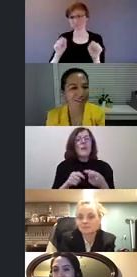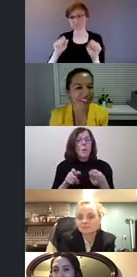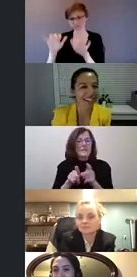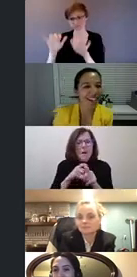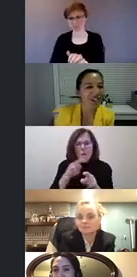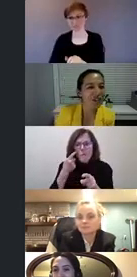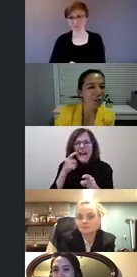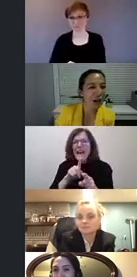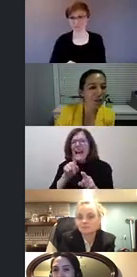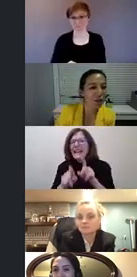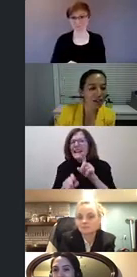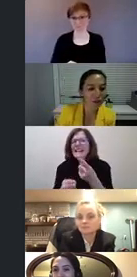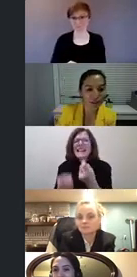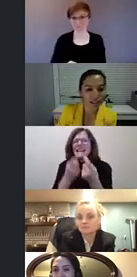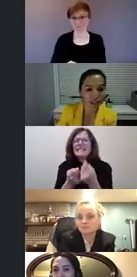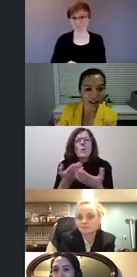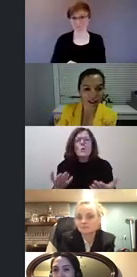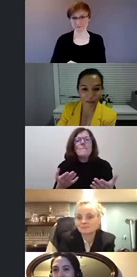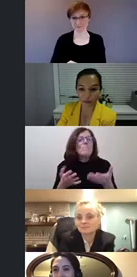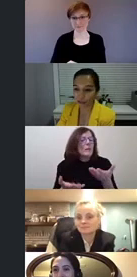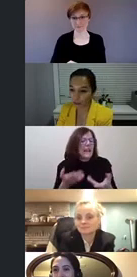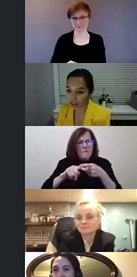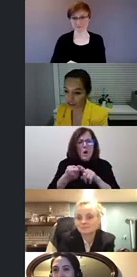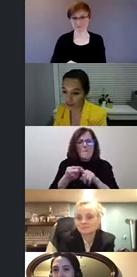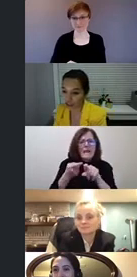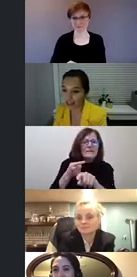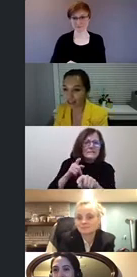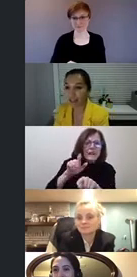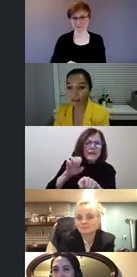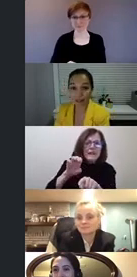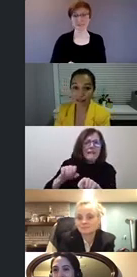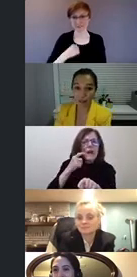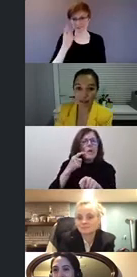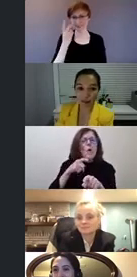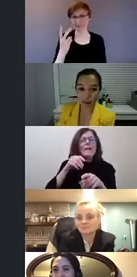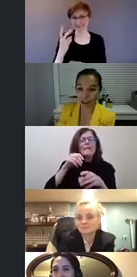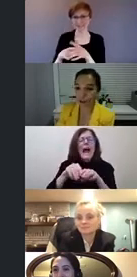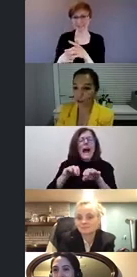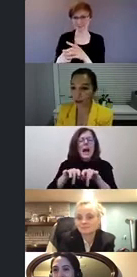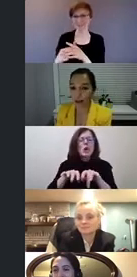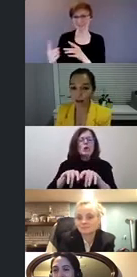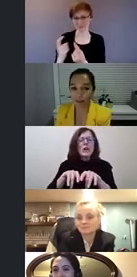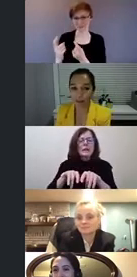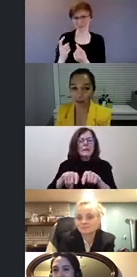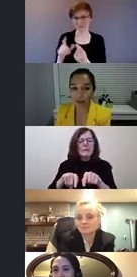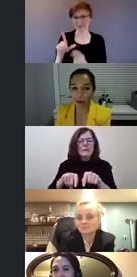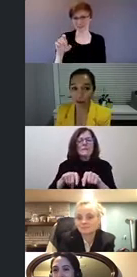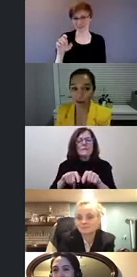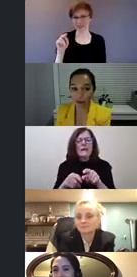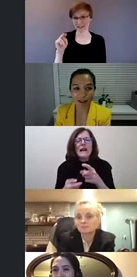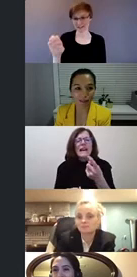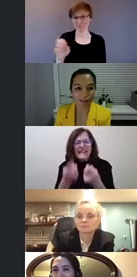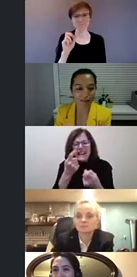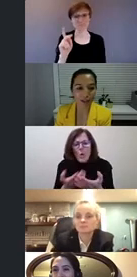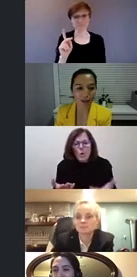from Leanne, so perhaps we'll start from there, from the questions on the chat. Please, everyone, feel free to, you